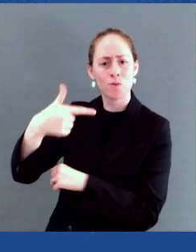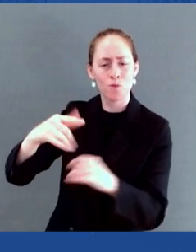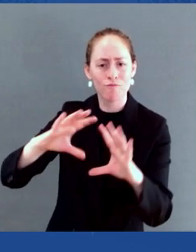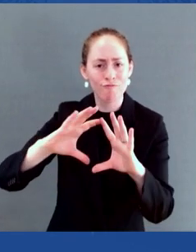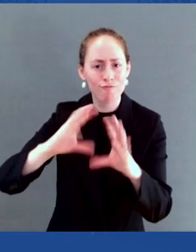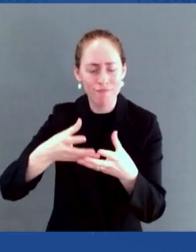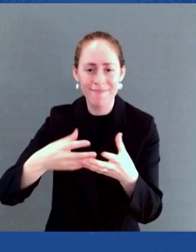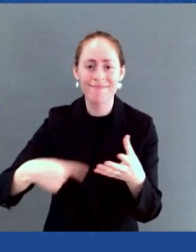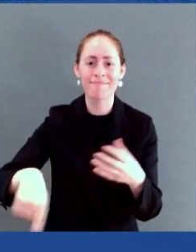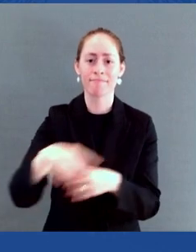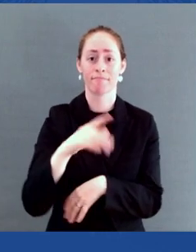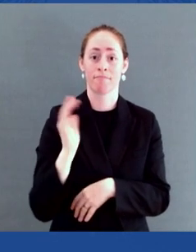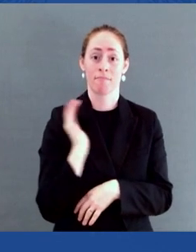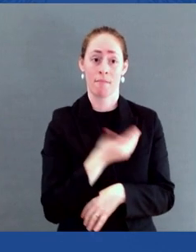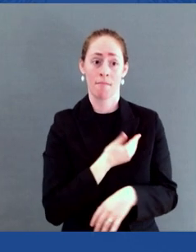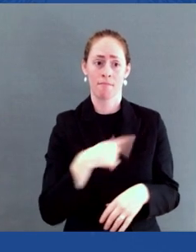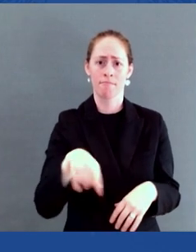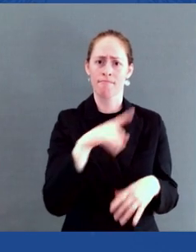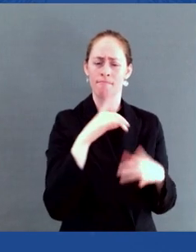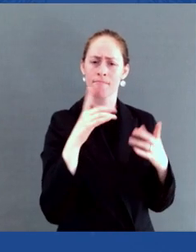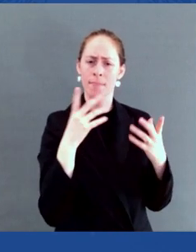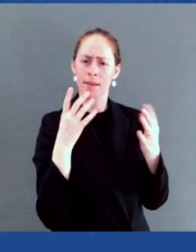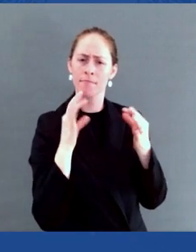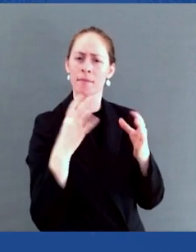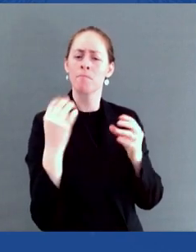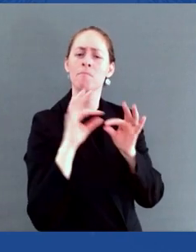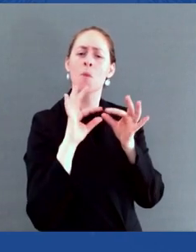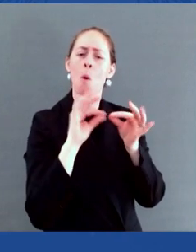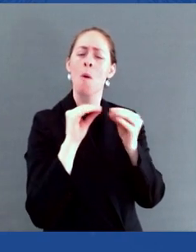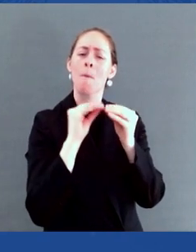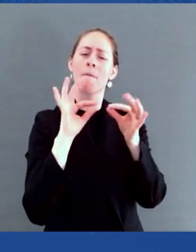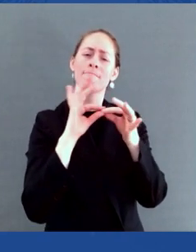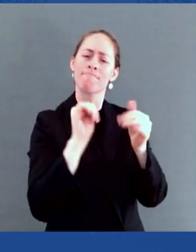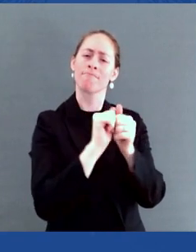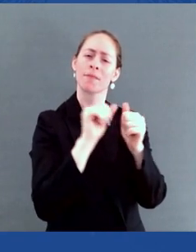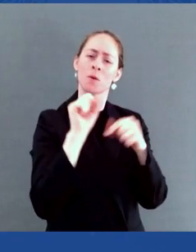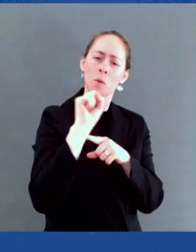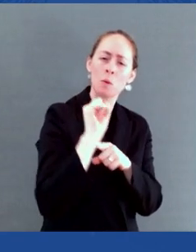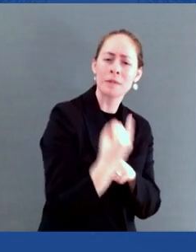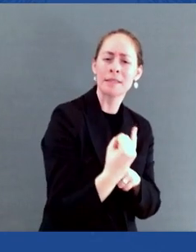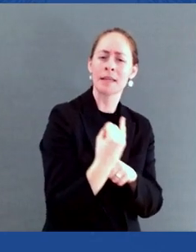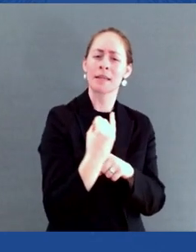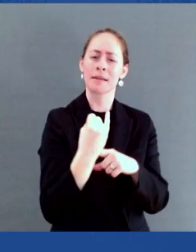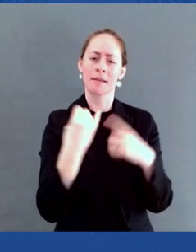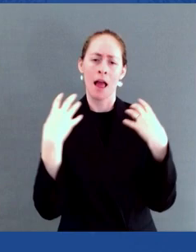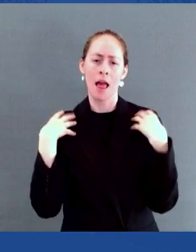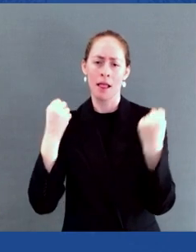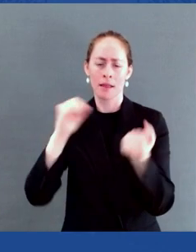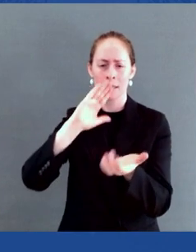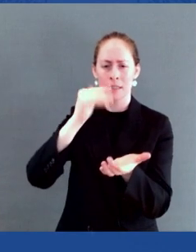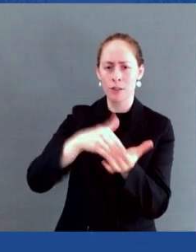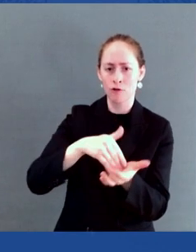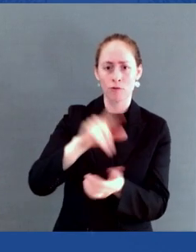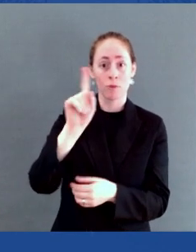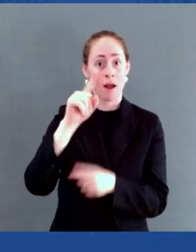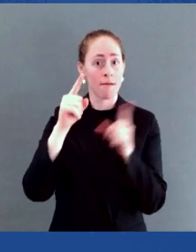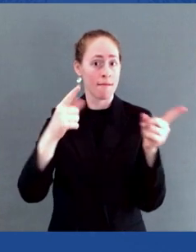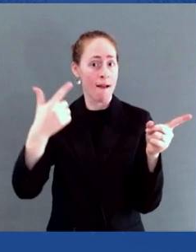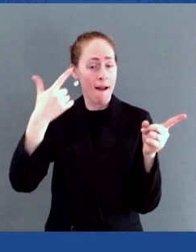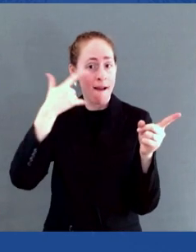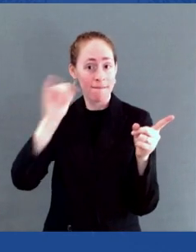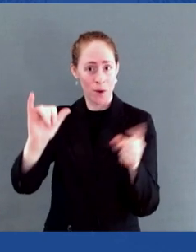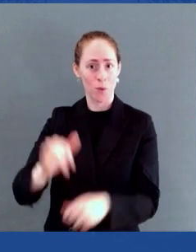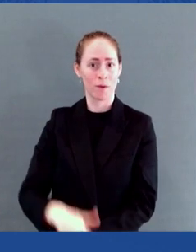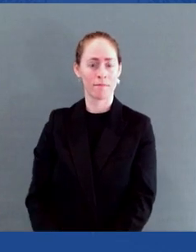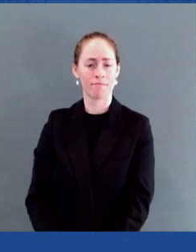communities in California. I am honored to be here with you today as we celebrate World AIDS Day, an opportunity